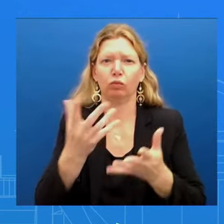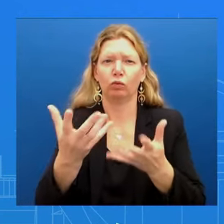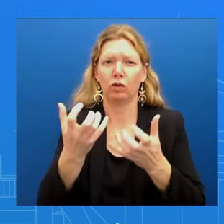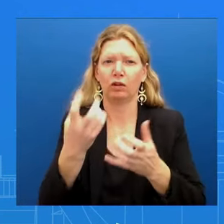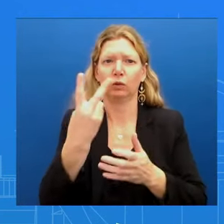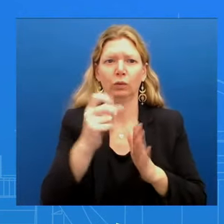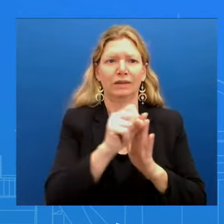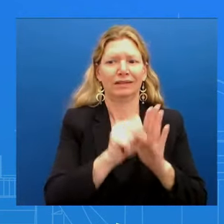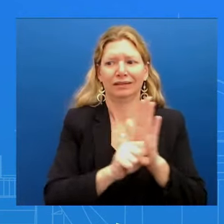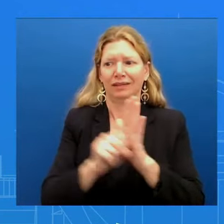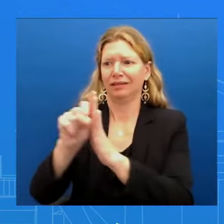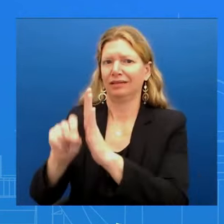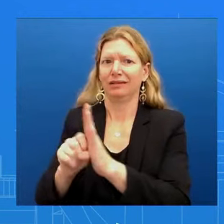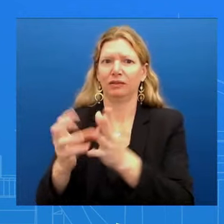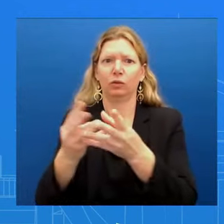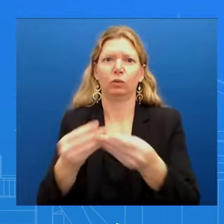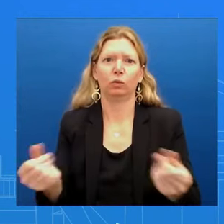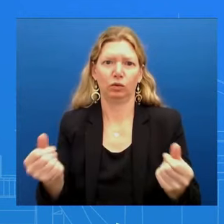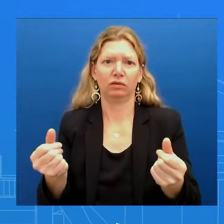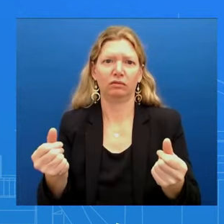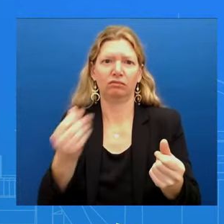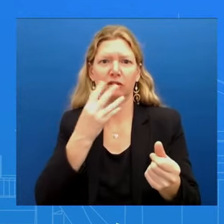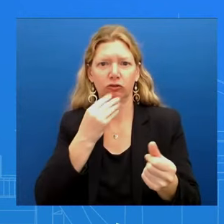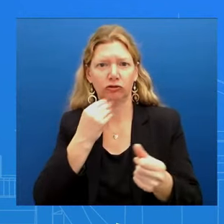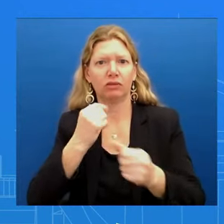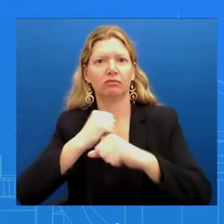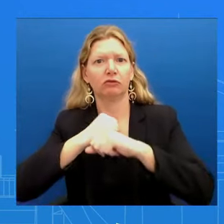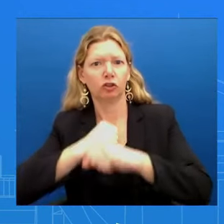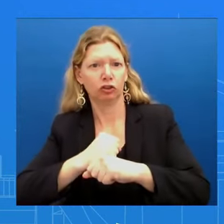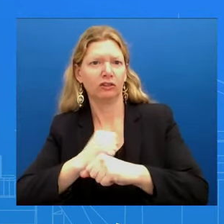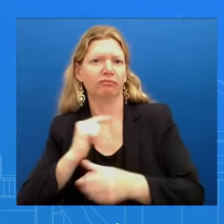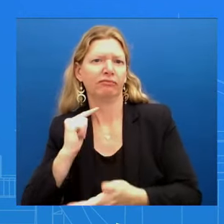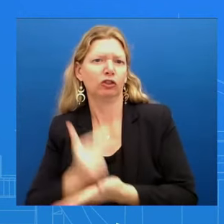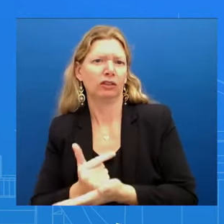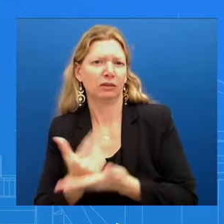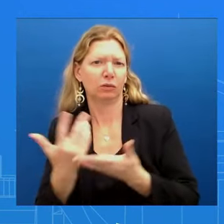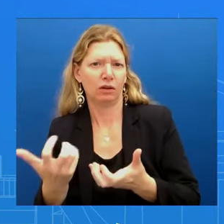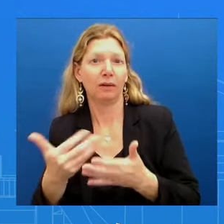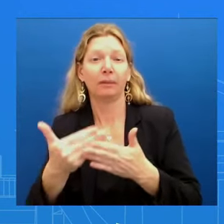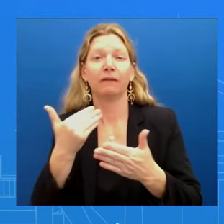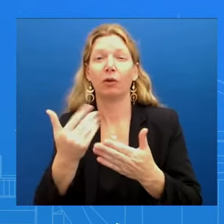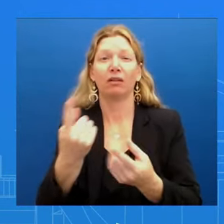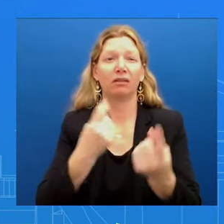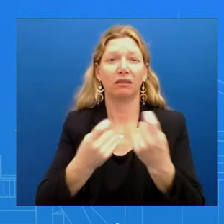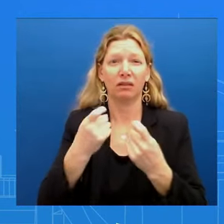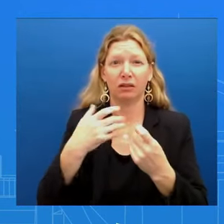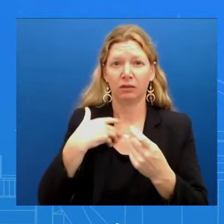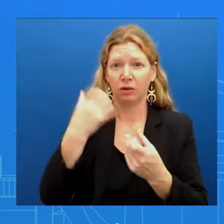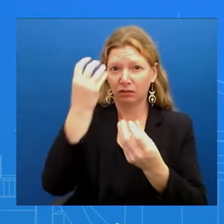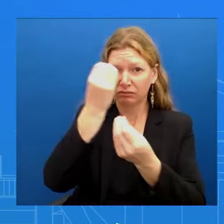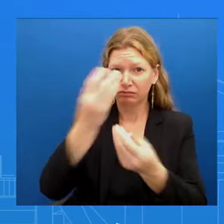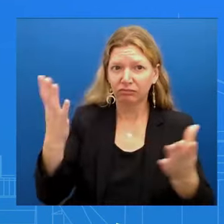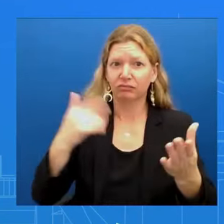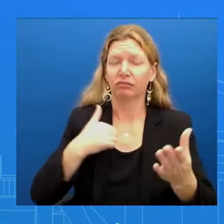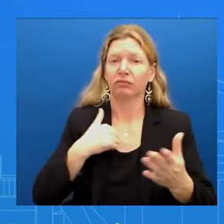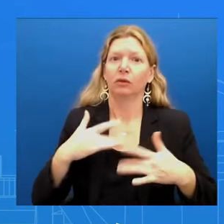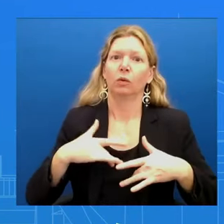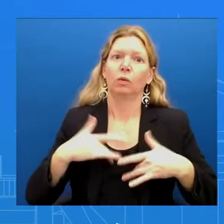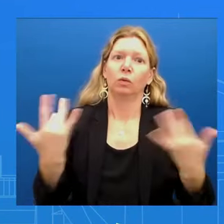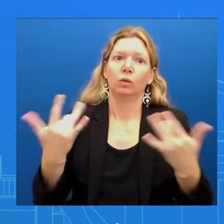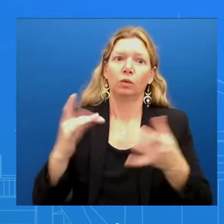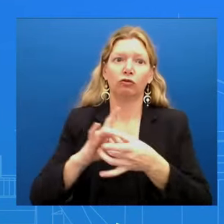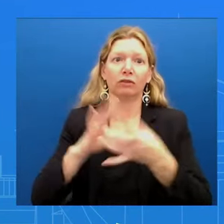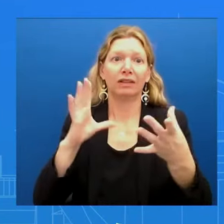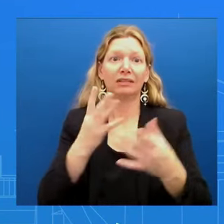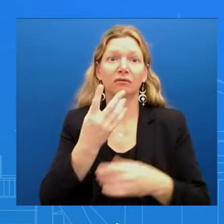two Israeli hostages freed last night by Israeli defense forces in Rafa after 128 days Fernando